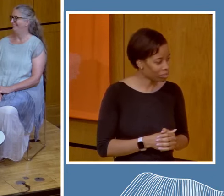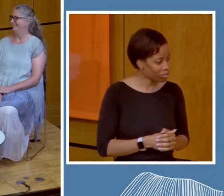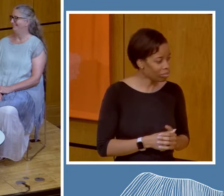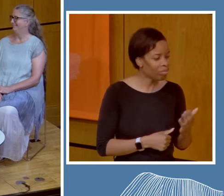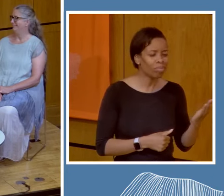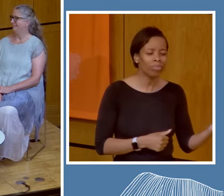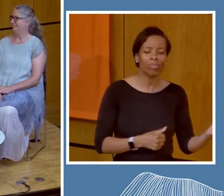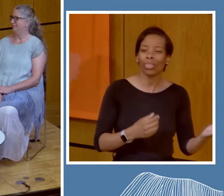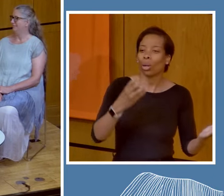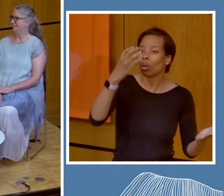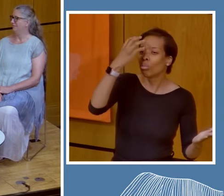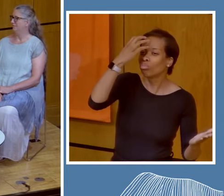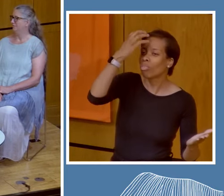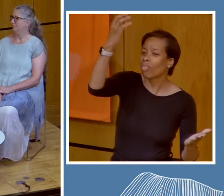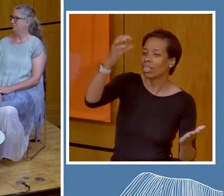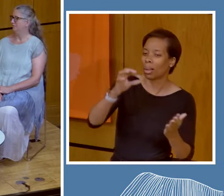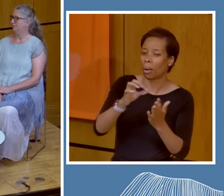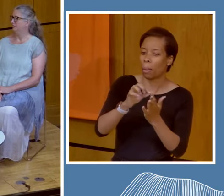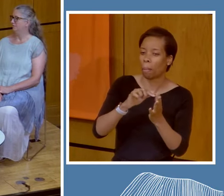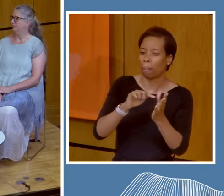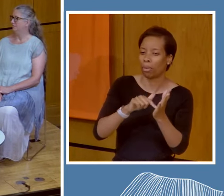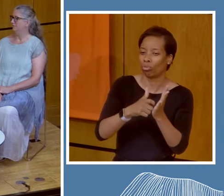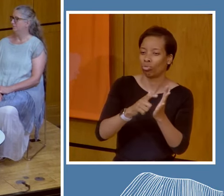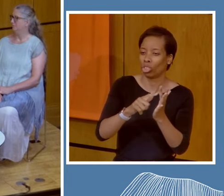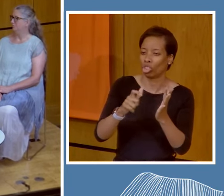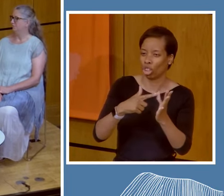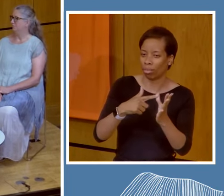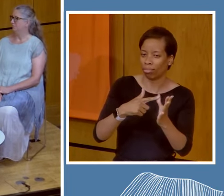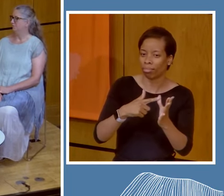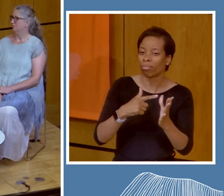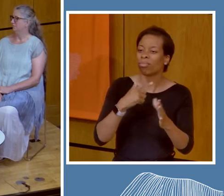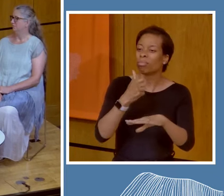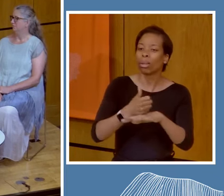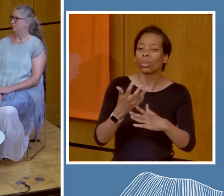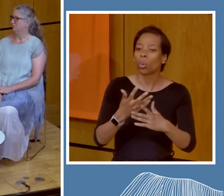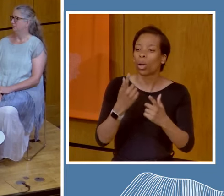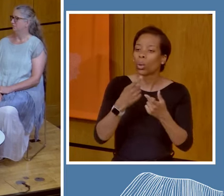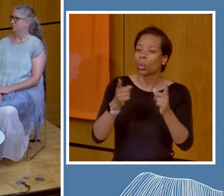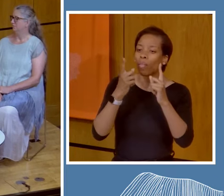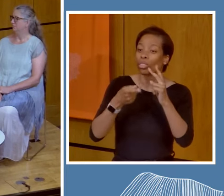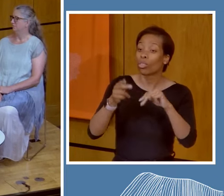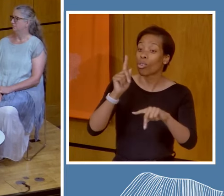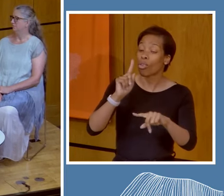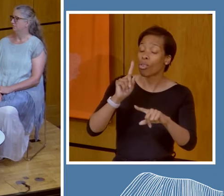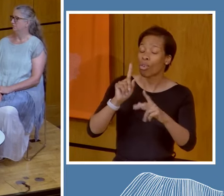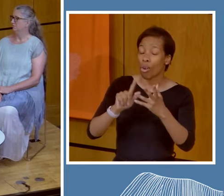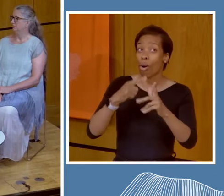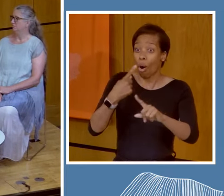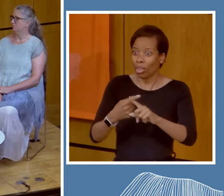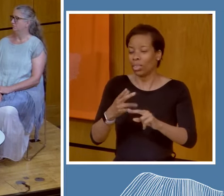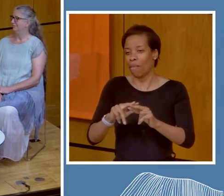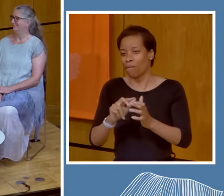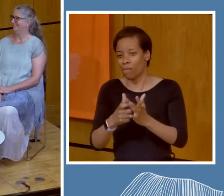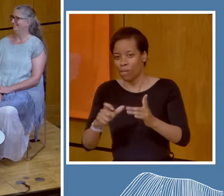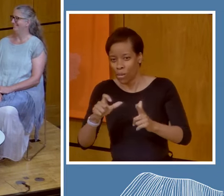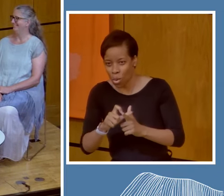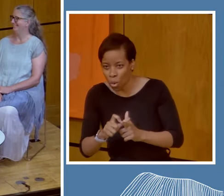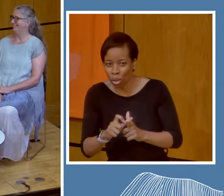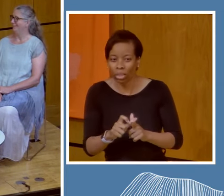I'm Professor Patricia Nguri. I'm a sociologist based at the University of Oxford, and I get to introduce you to